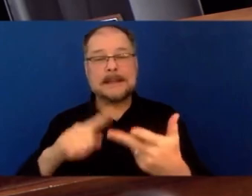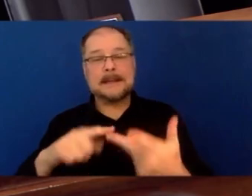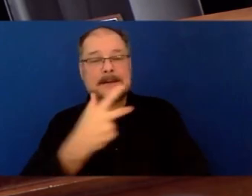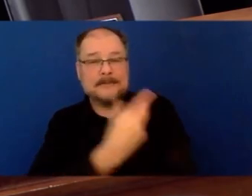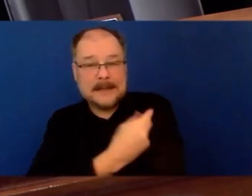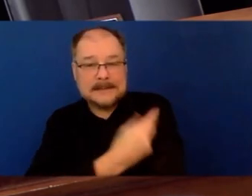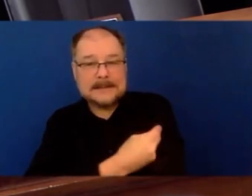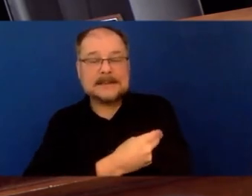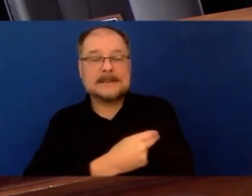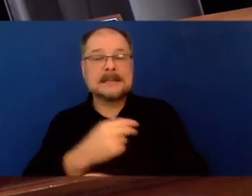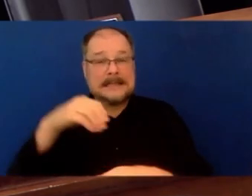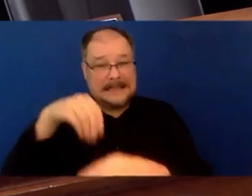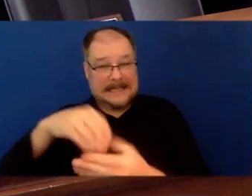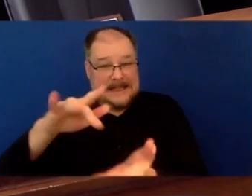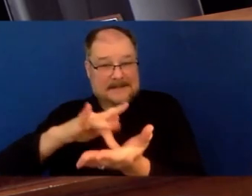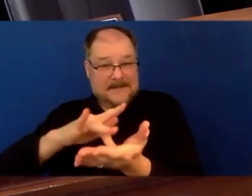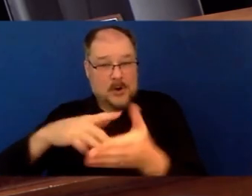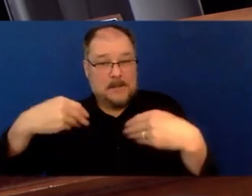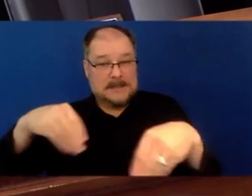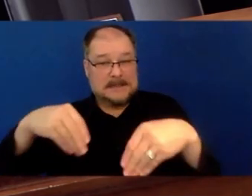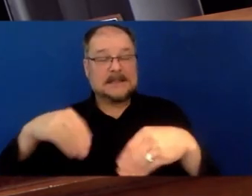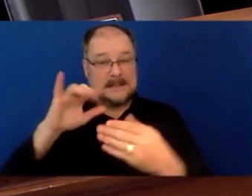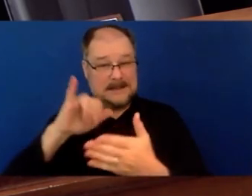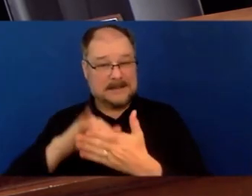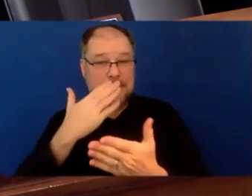part of addressing health care workforce shortage?